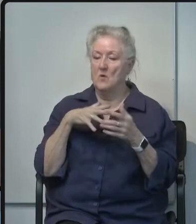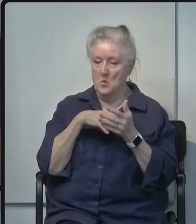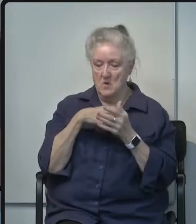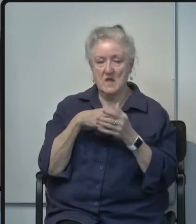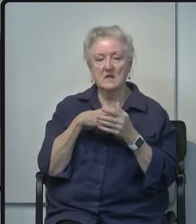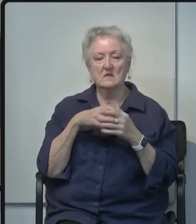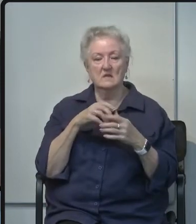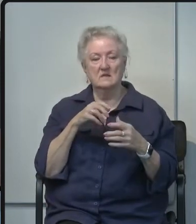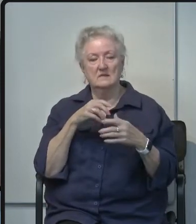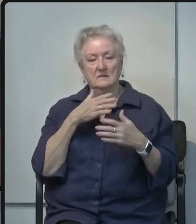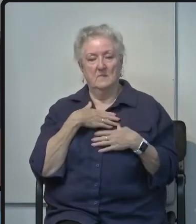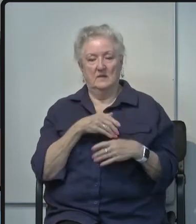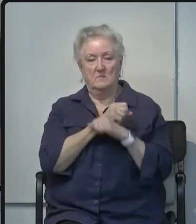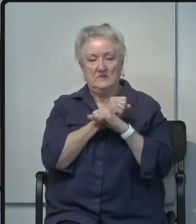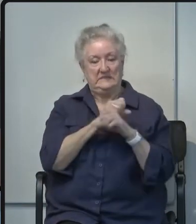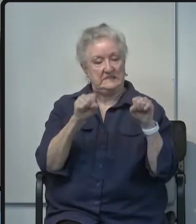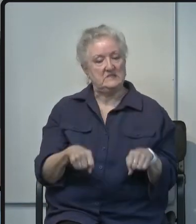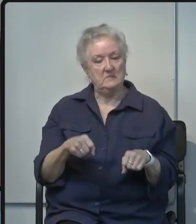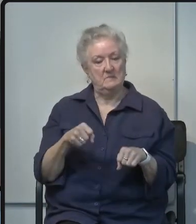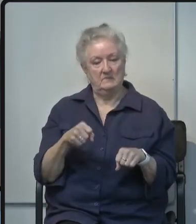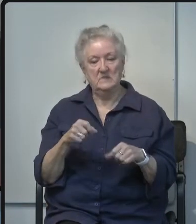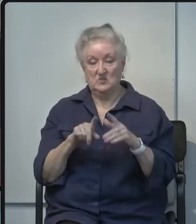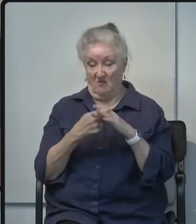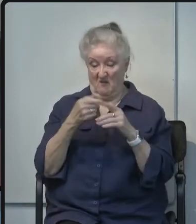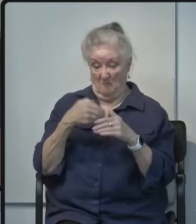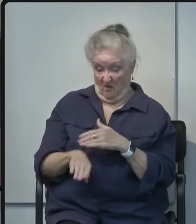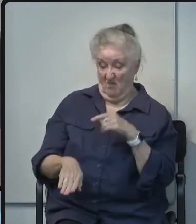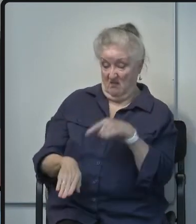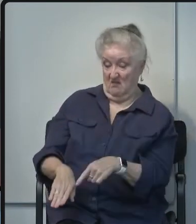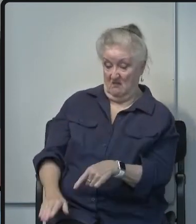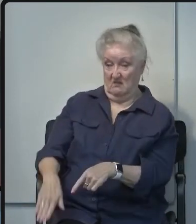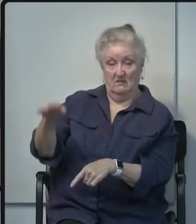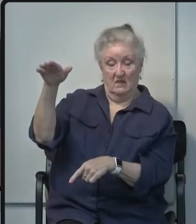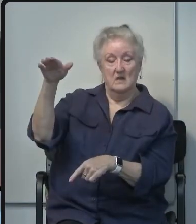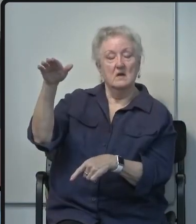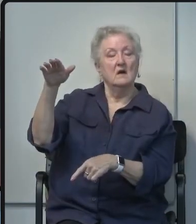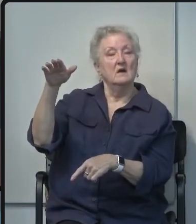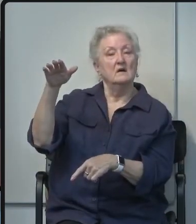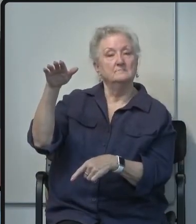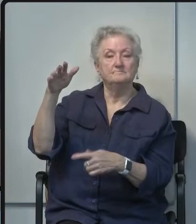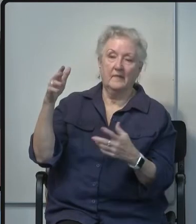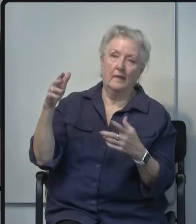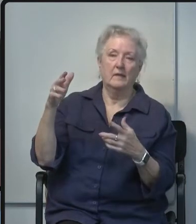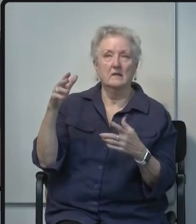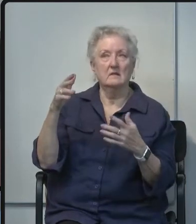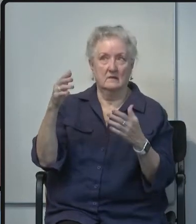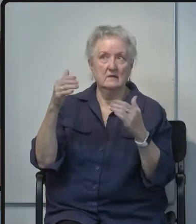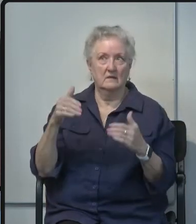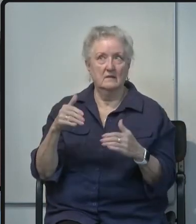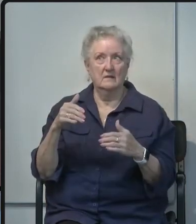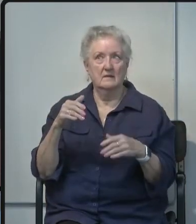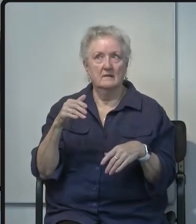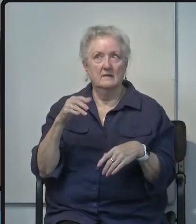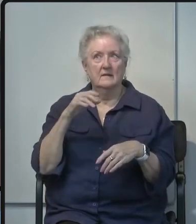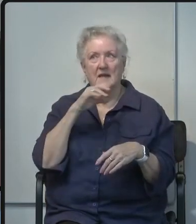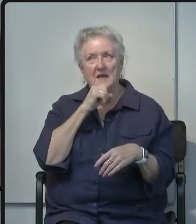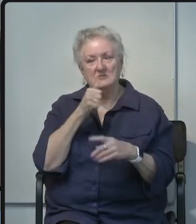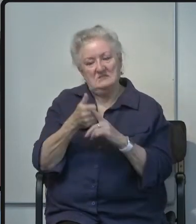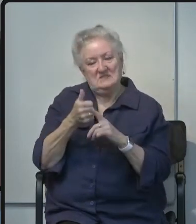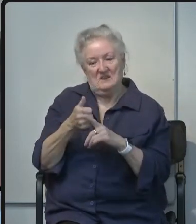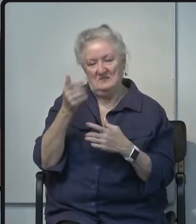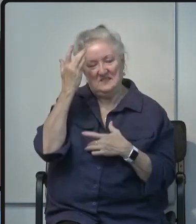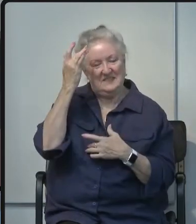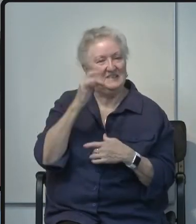and age is not a disease it